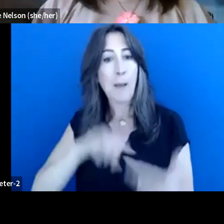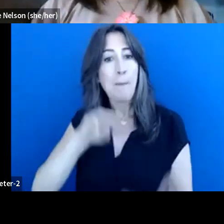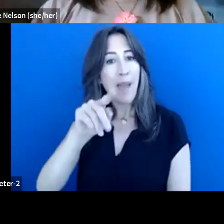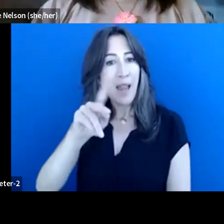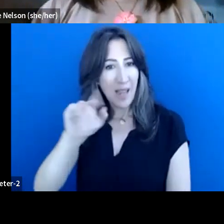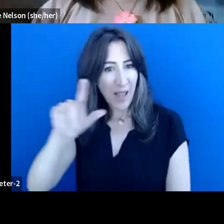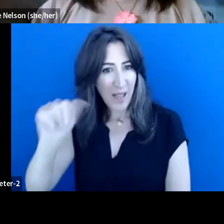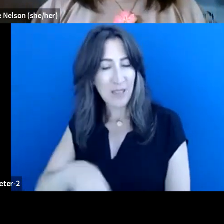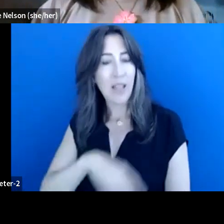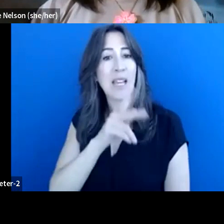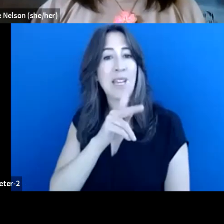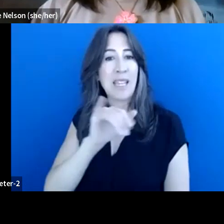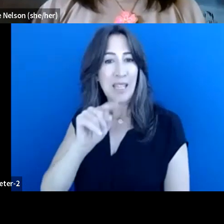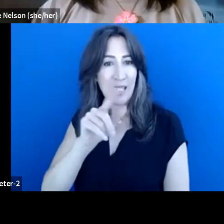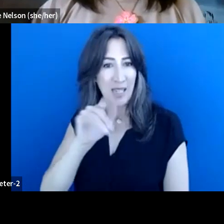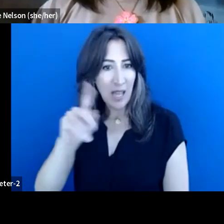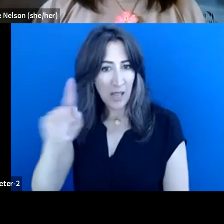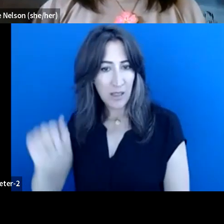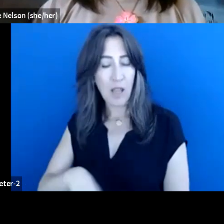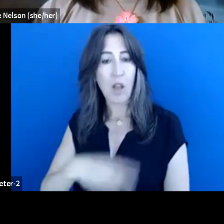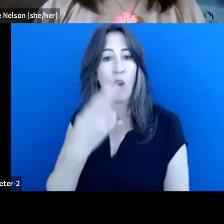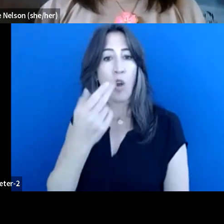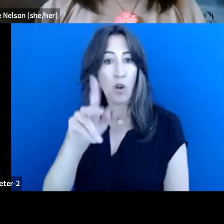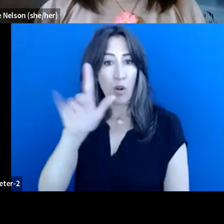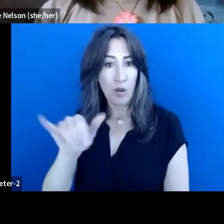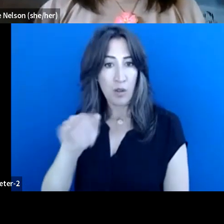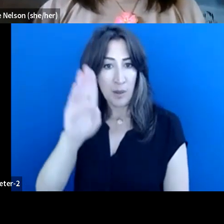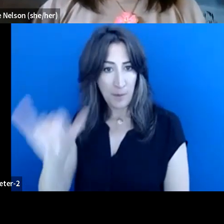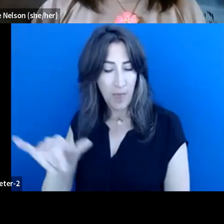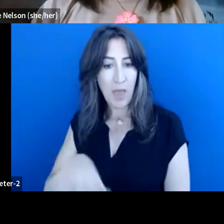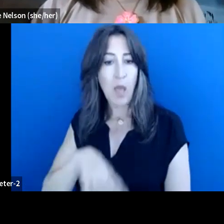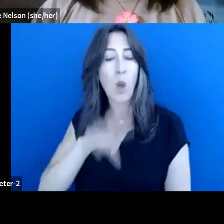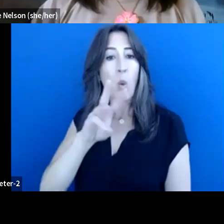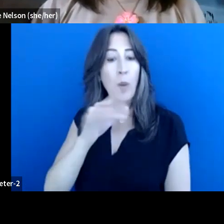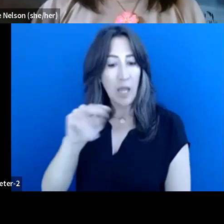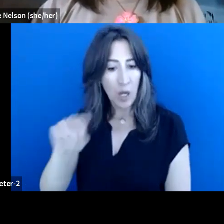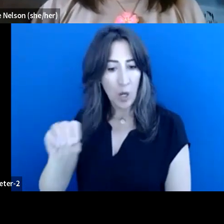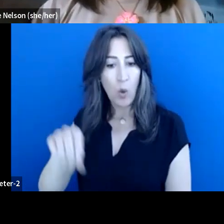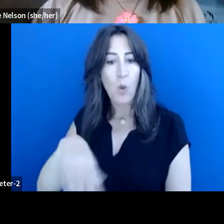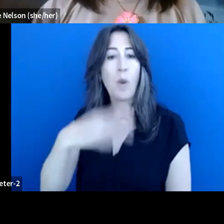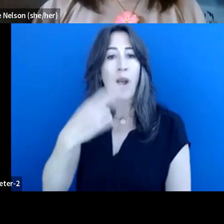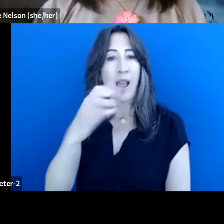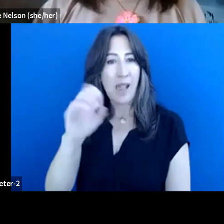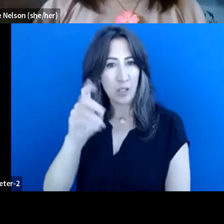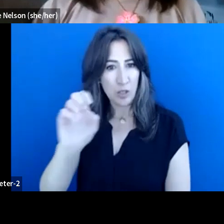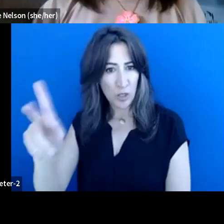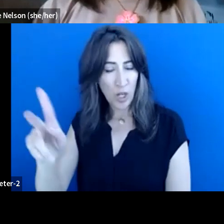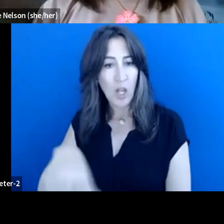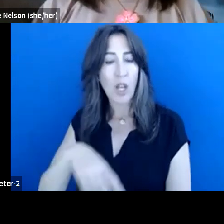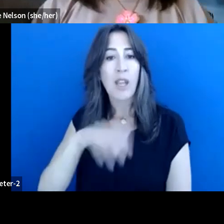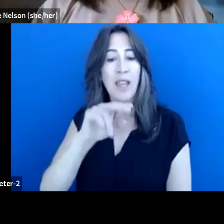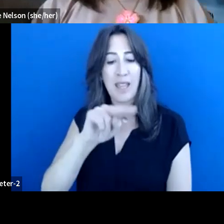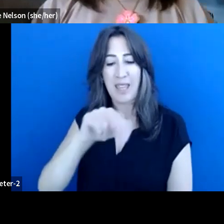Kitkatla, Hartley Bay, Wikino, Helschek, Kittesuhehe, and New Hulk.